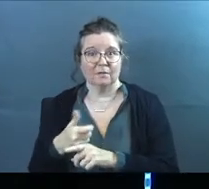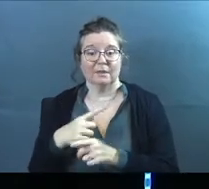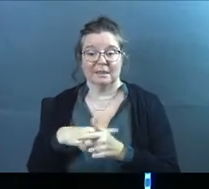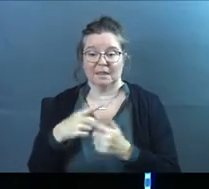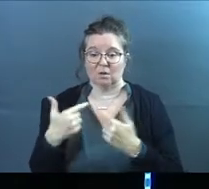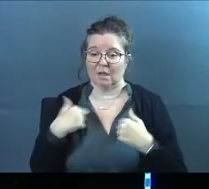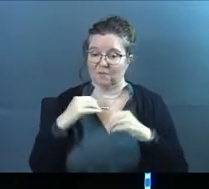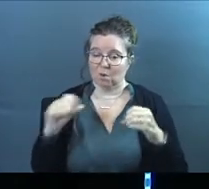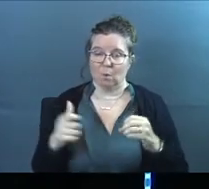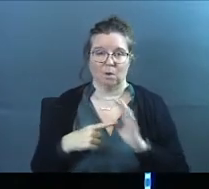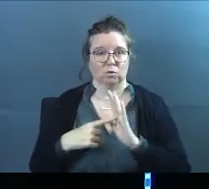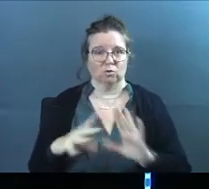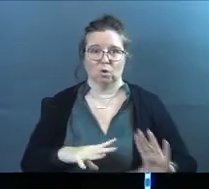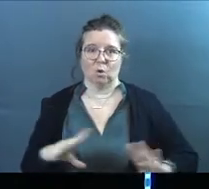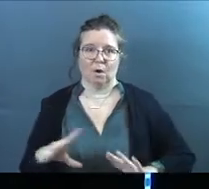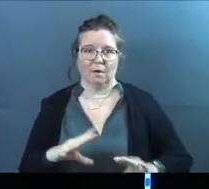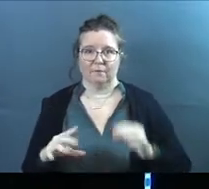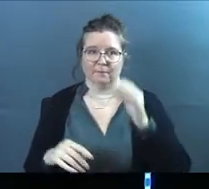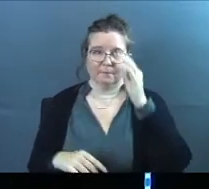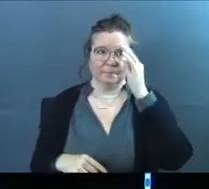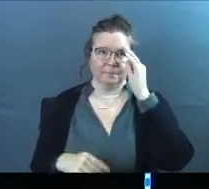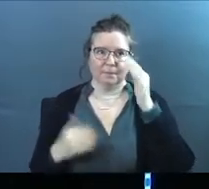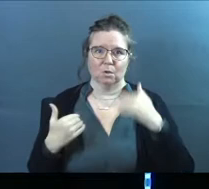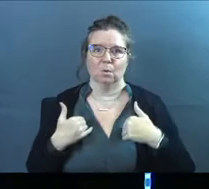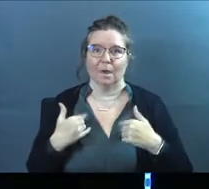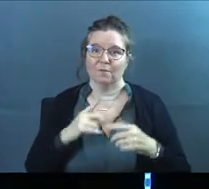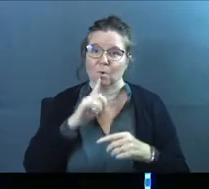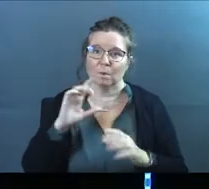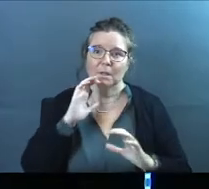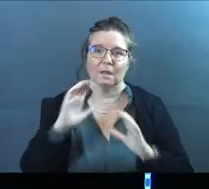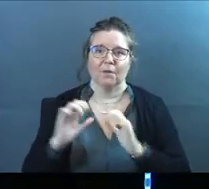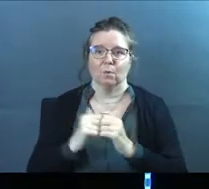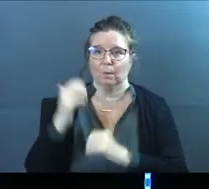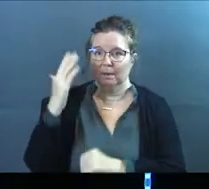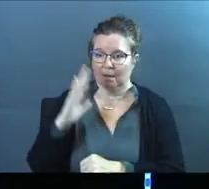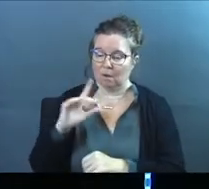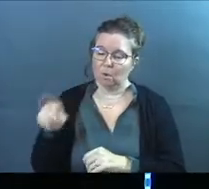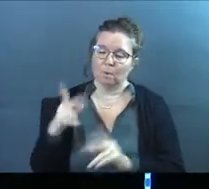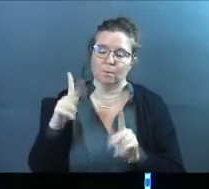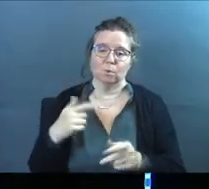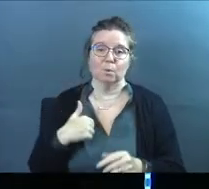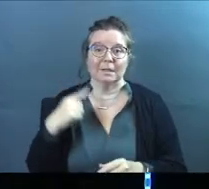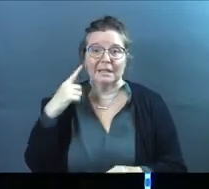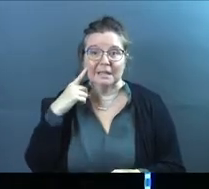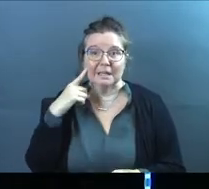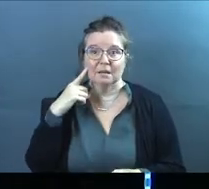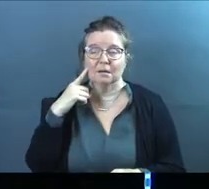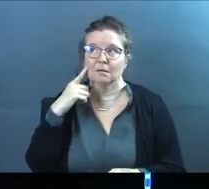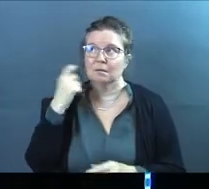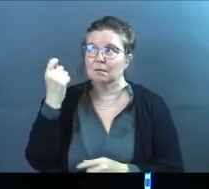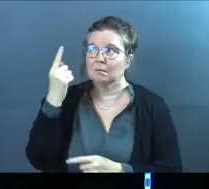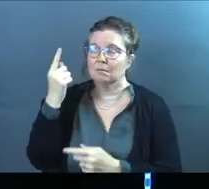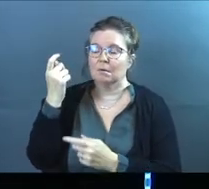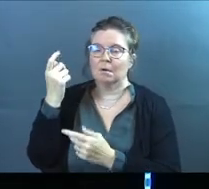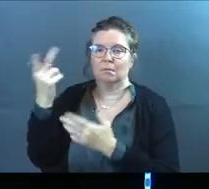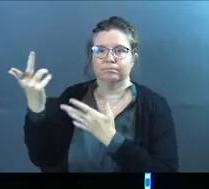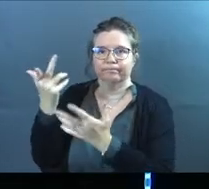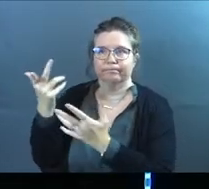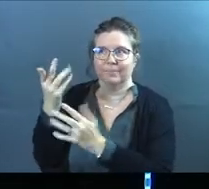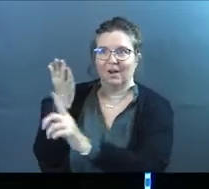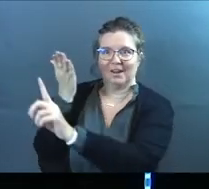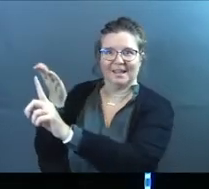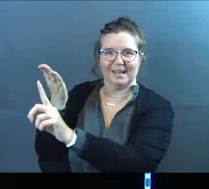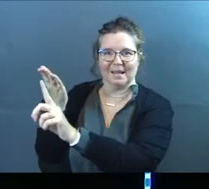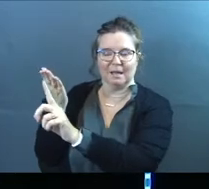then you've got nobody to show off to. Then you have to have a real conversation with God. And the only person that's going to hear your words are him. That sounds kind of